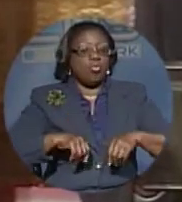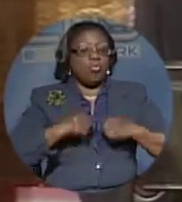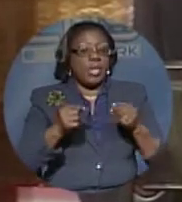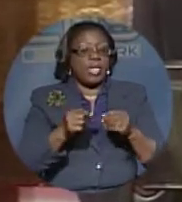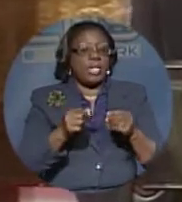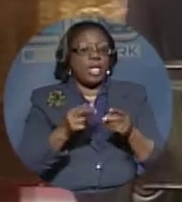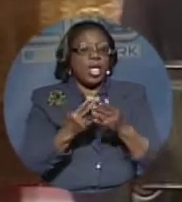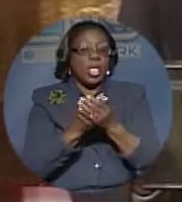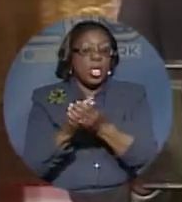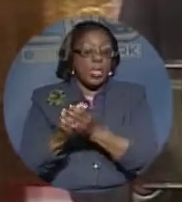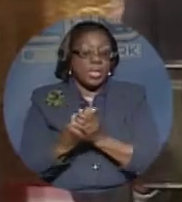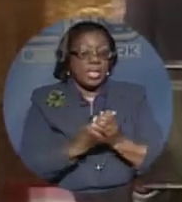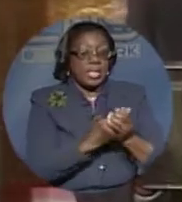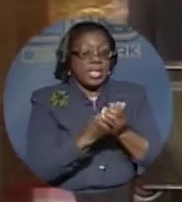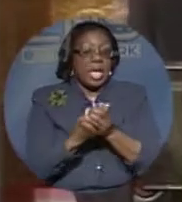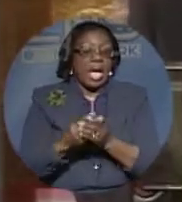and professionalism. Thank